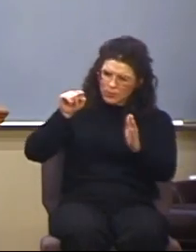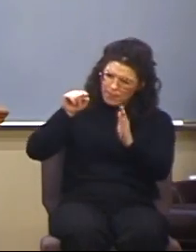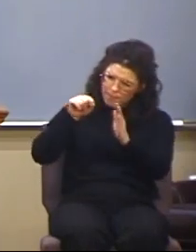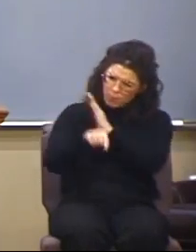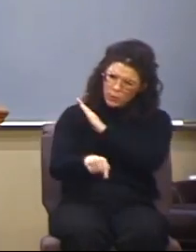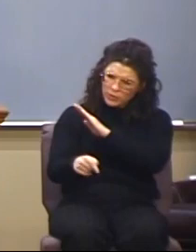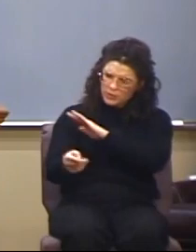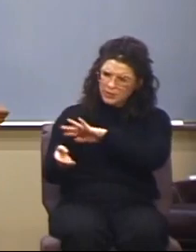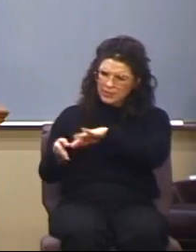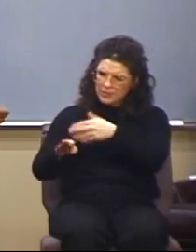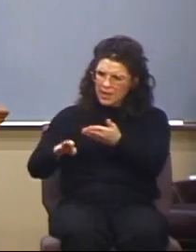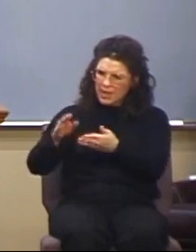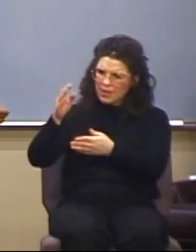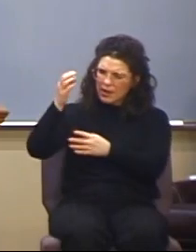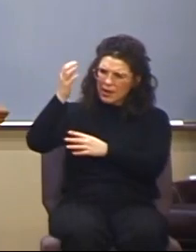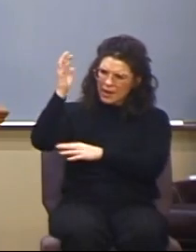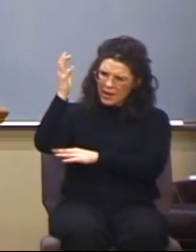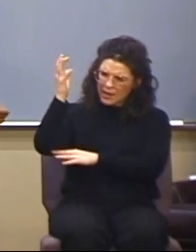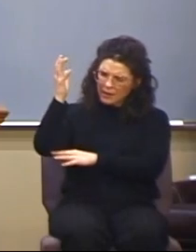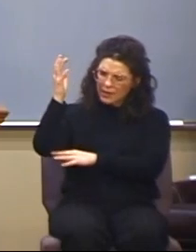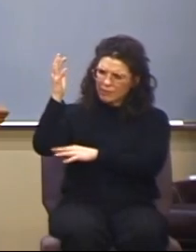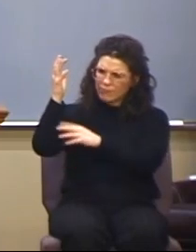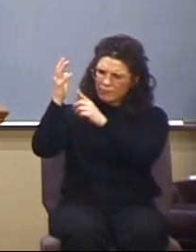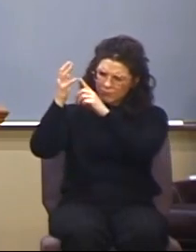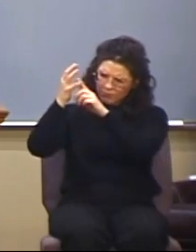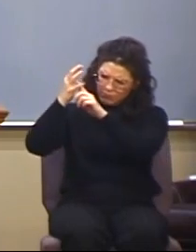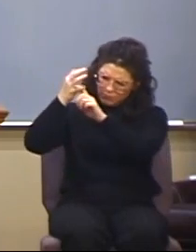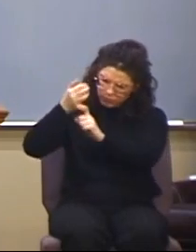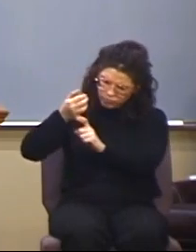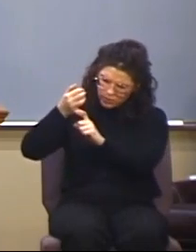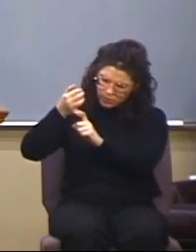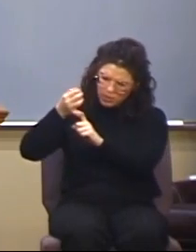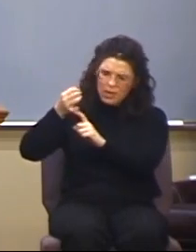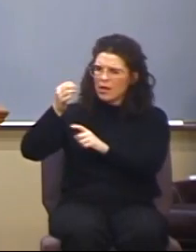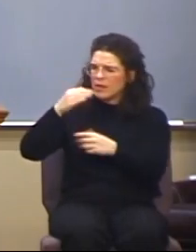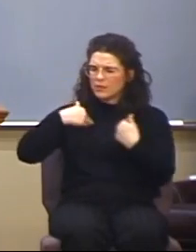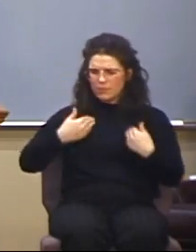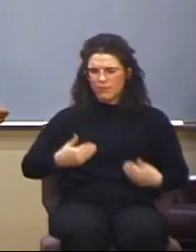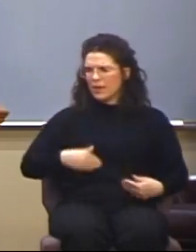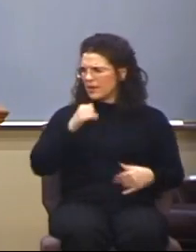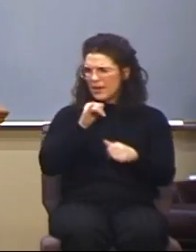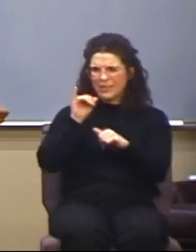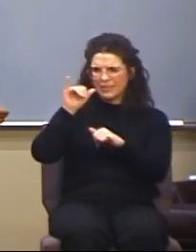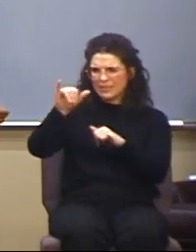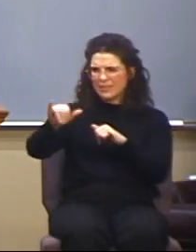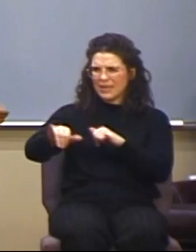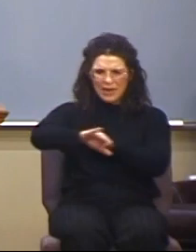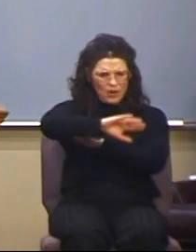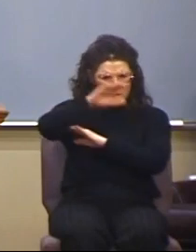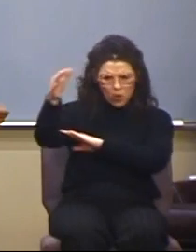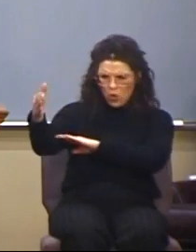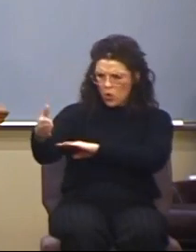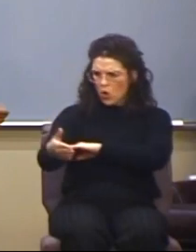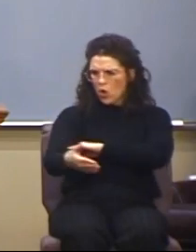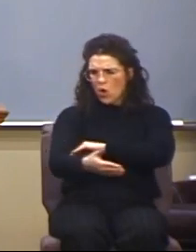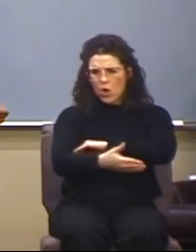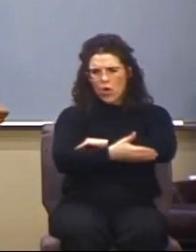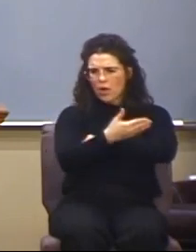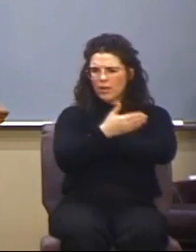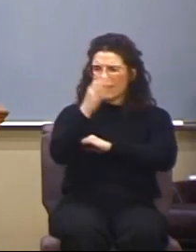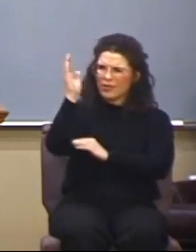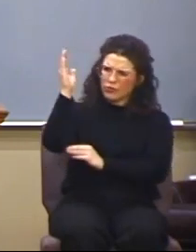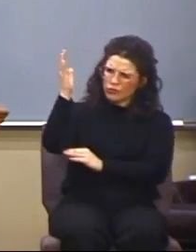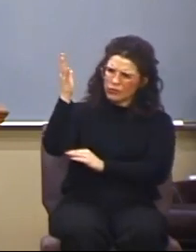a tree, verse 23, his body shall not remain all night upon the